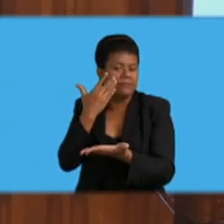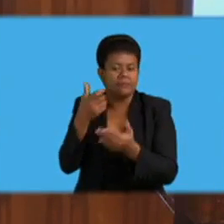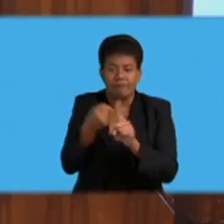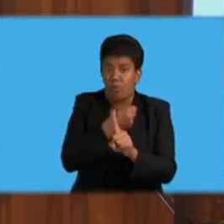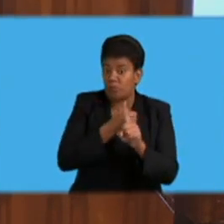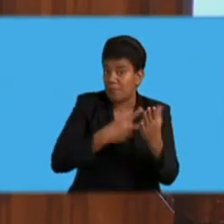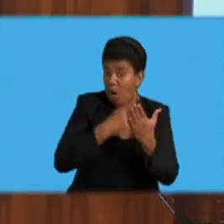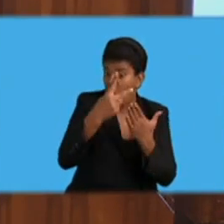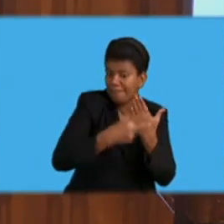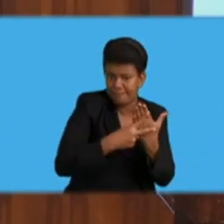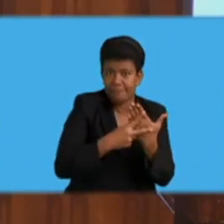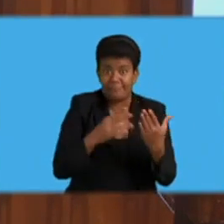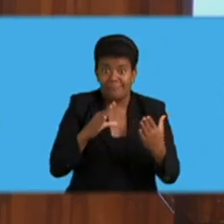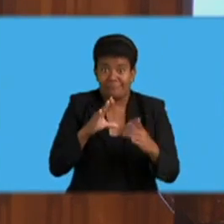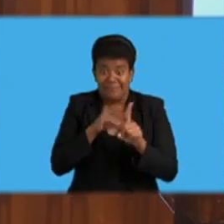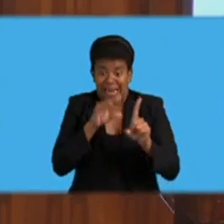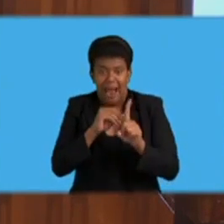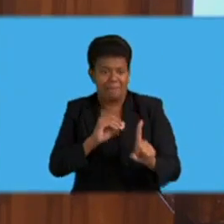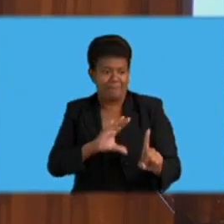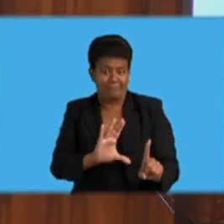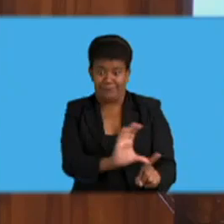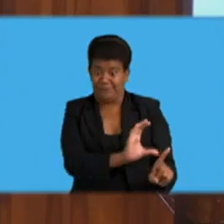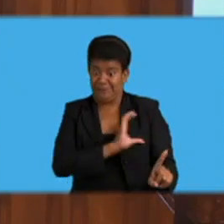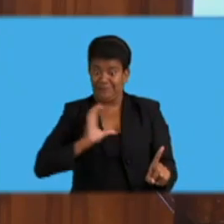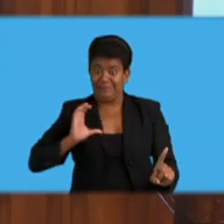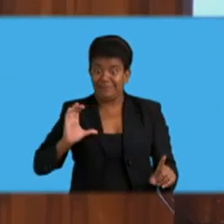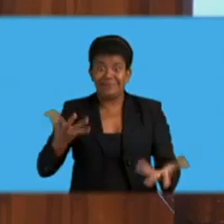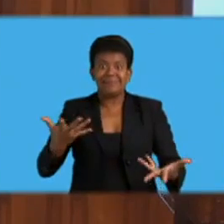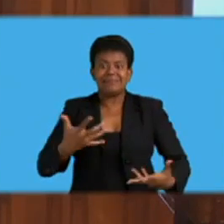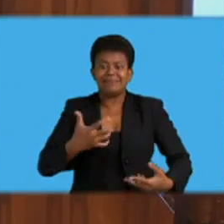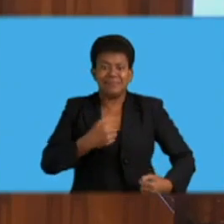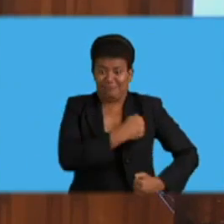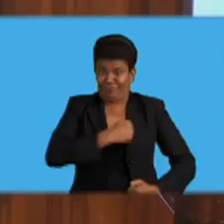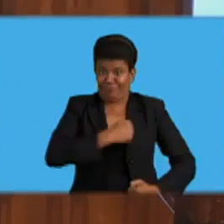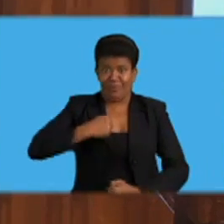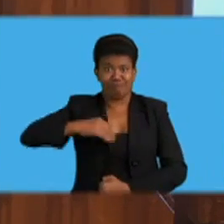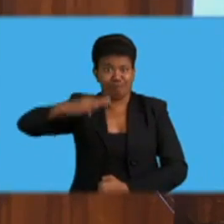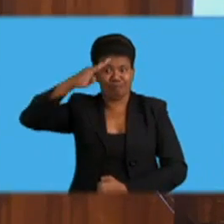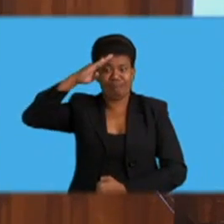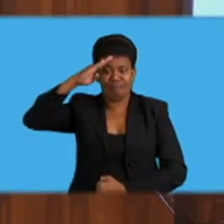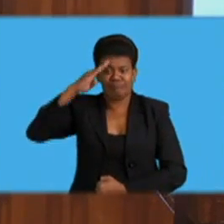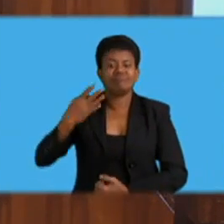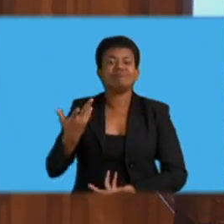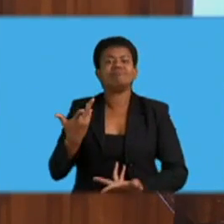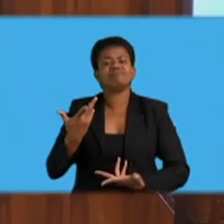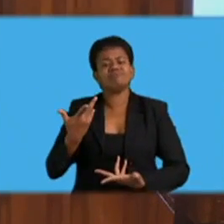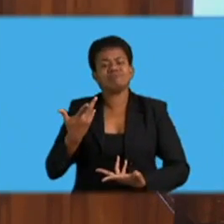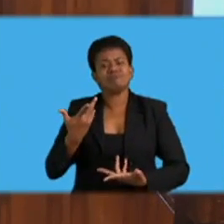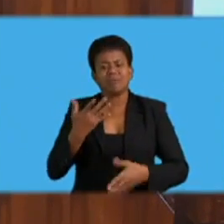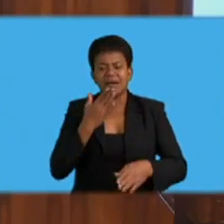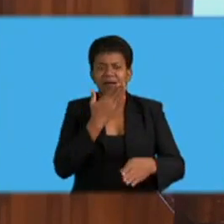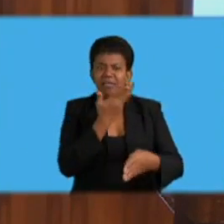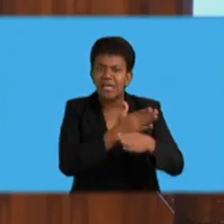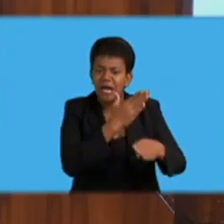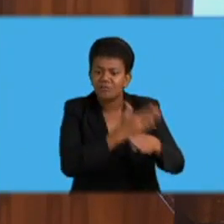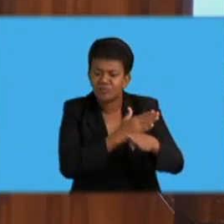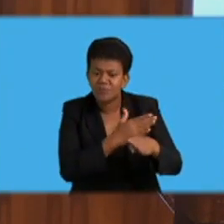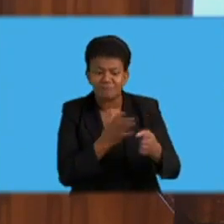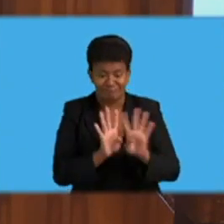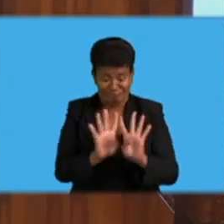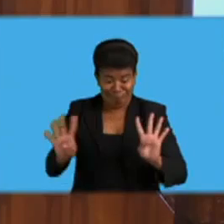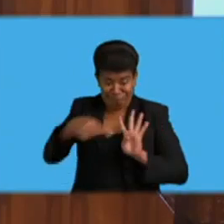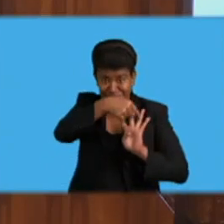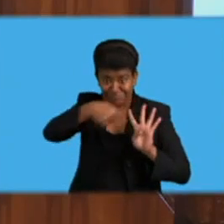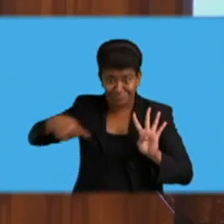Cadetship, Careers Expo, Family Parliament, Blue